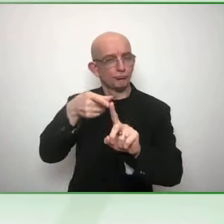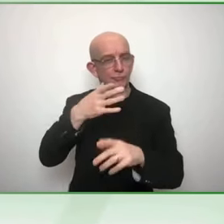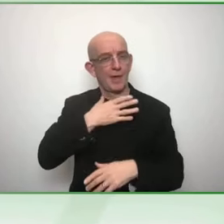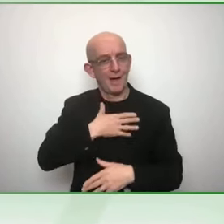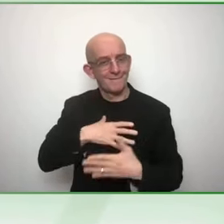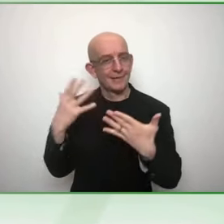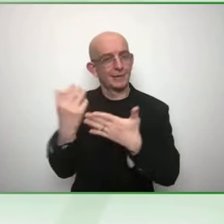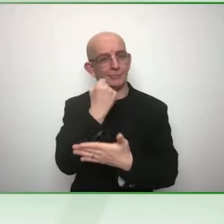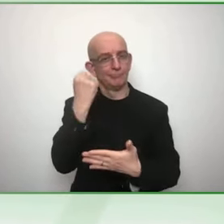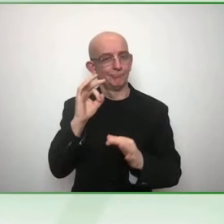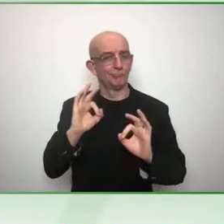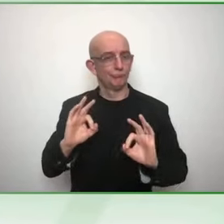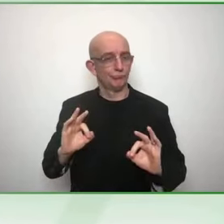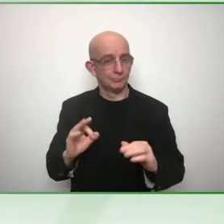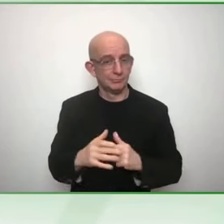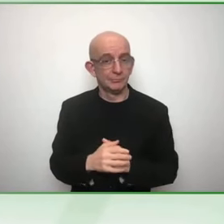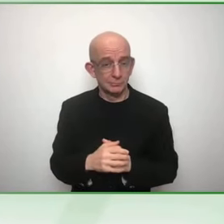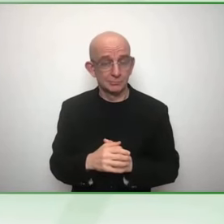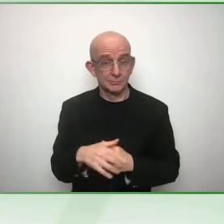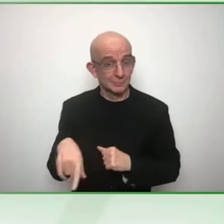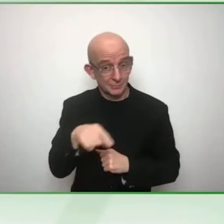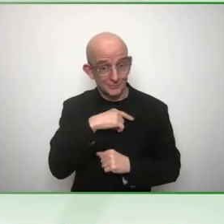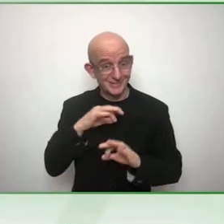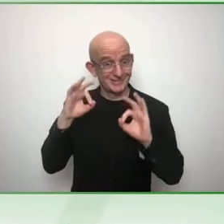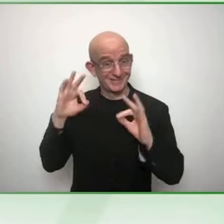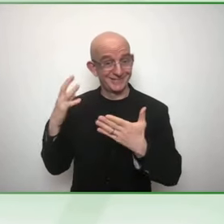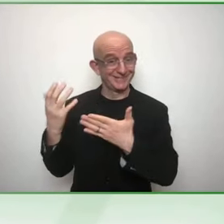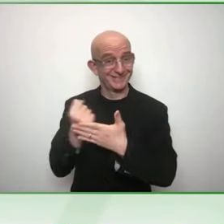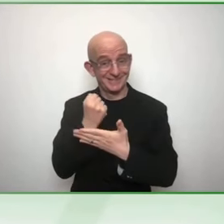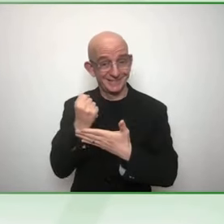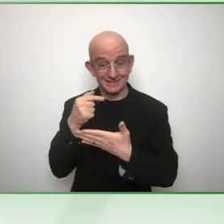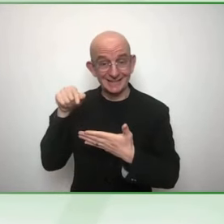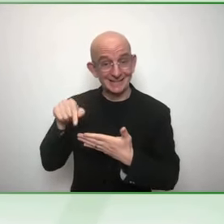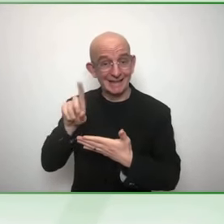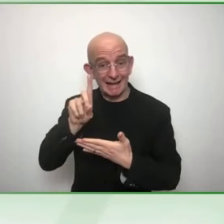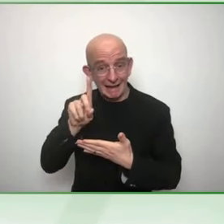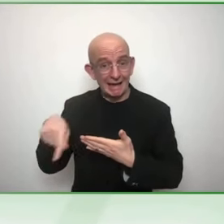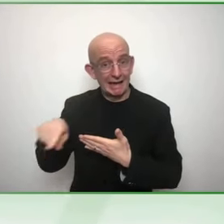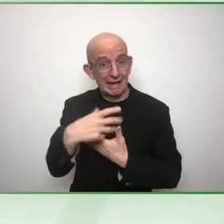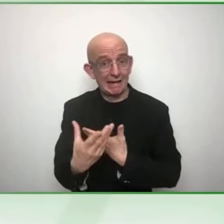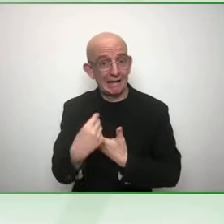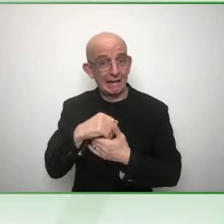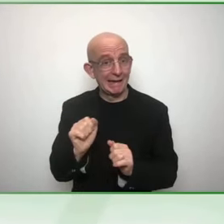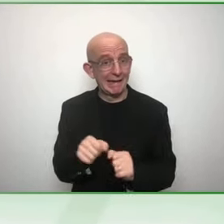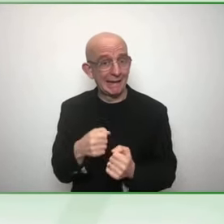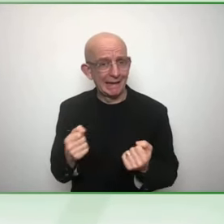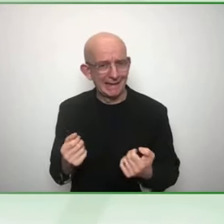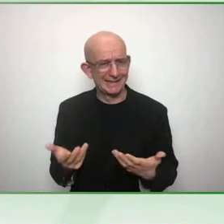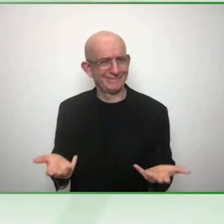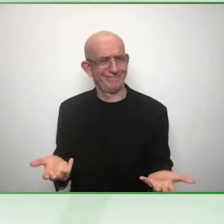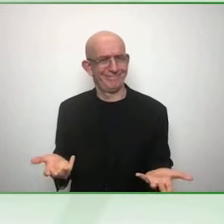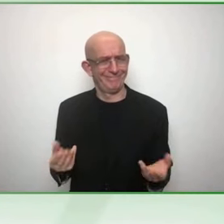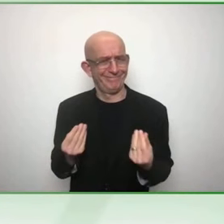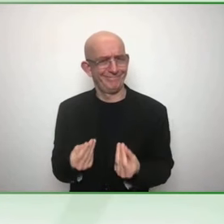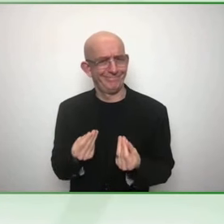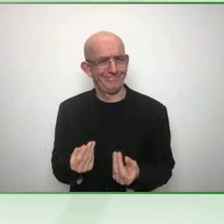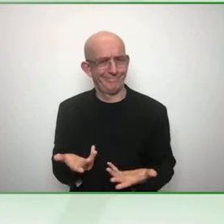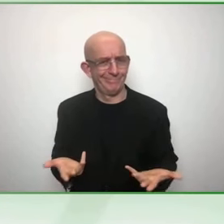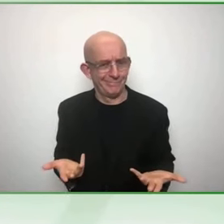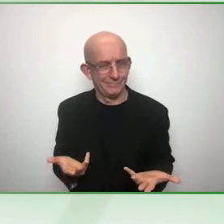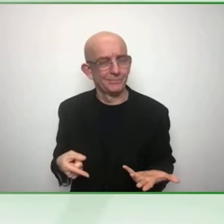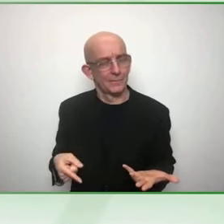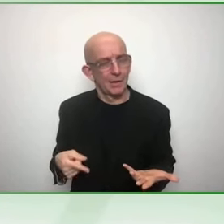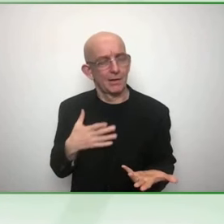but also in the end result of creating a more sustainable and inclusive society, we really can't claim to have ever achieved the SDGs.